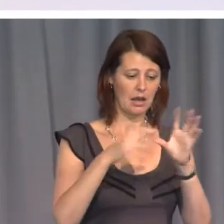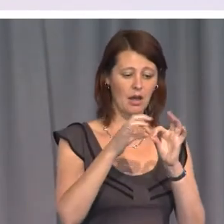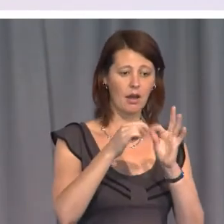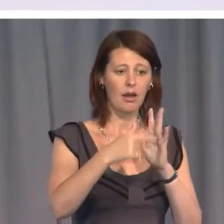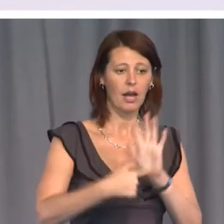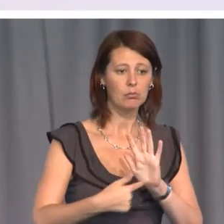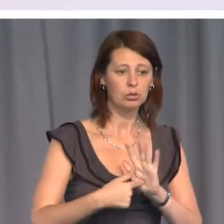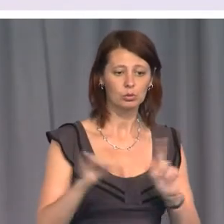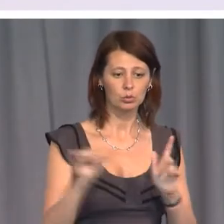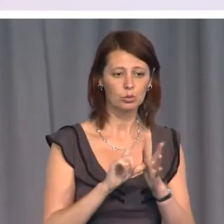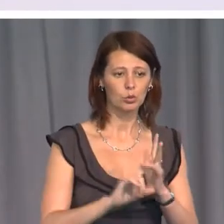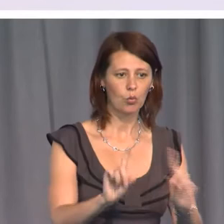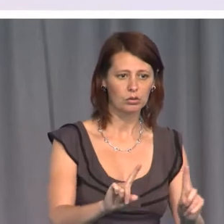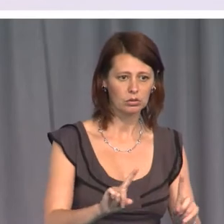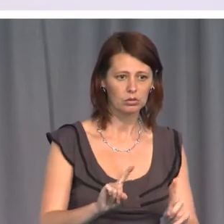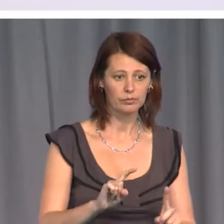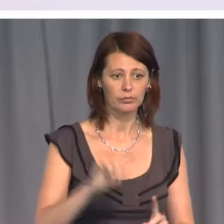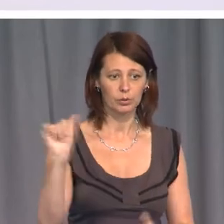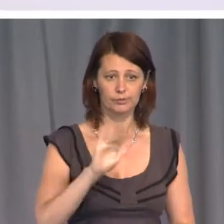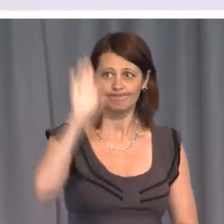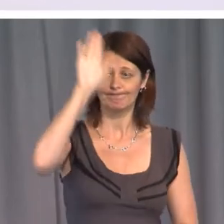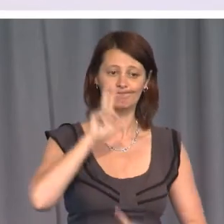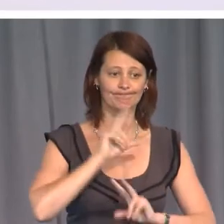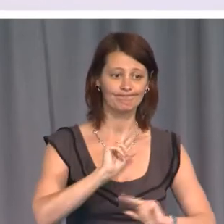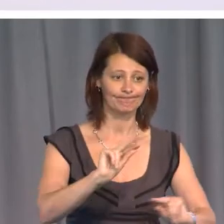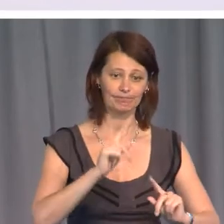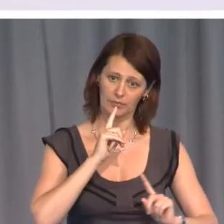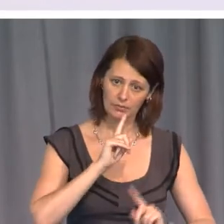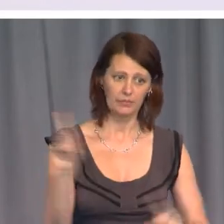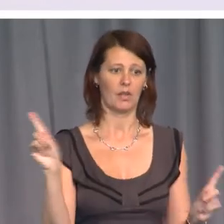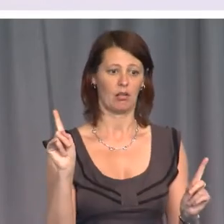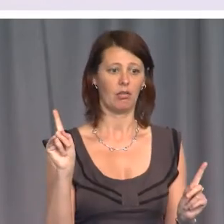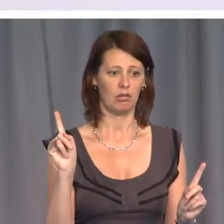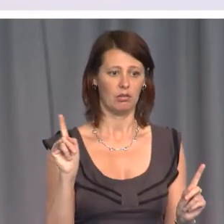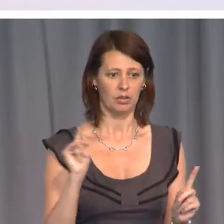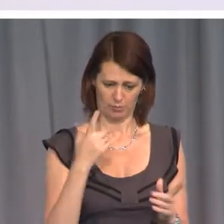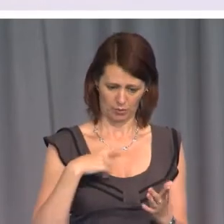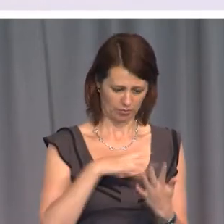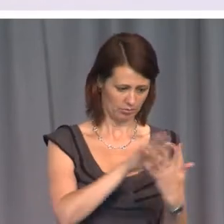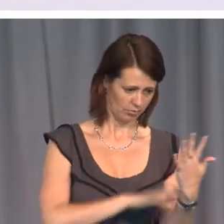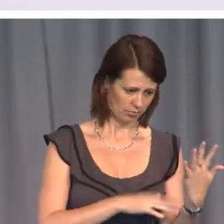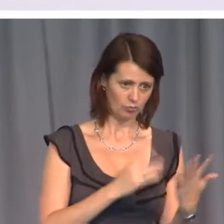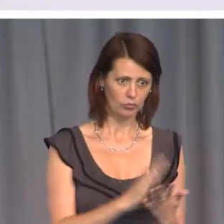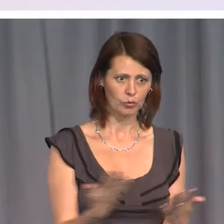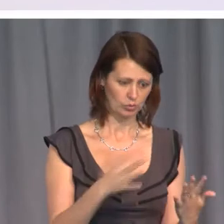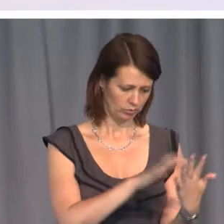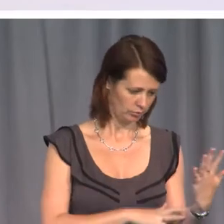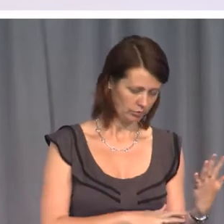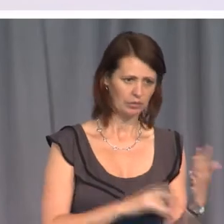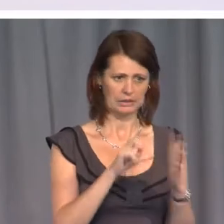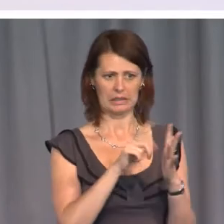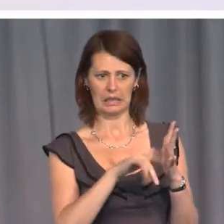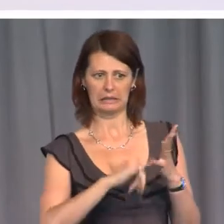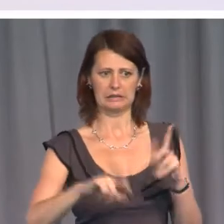is confess, because the document is obviously genuine. Here is DSD boasting.